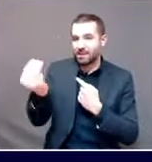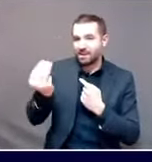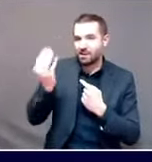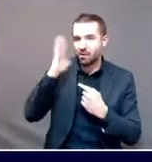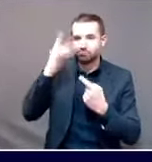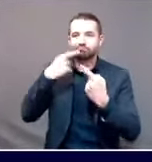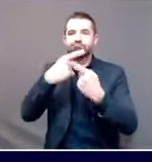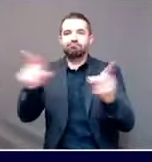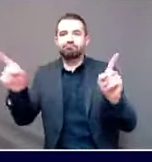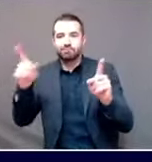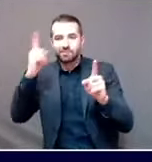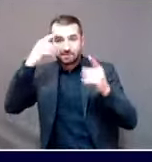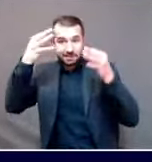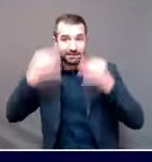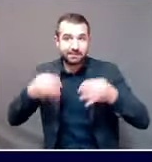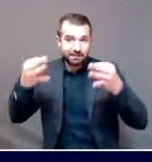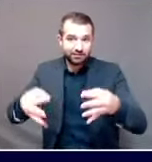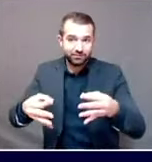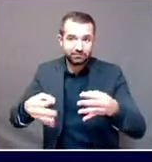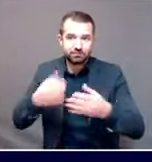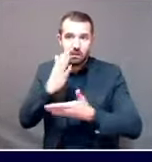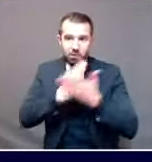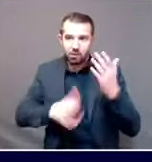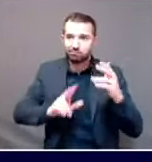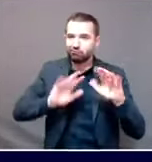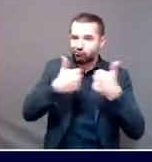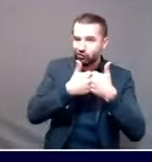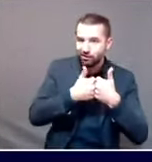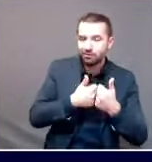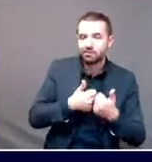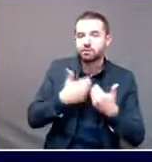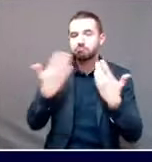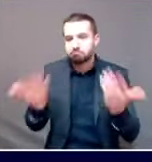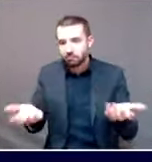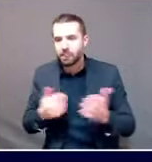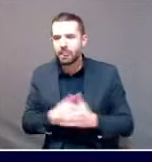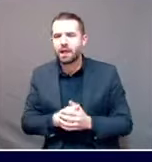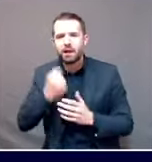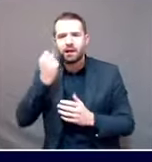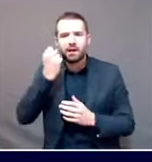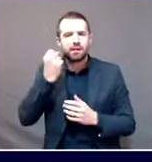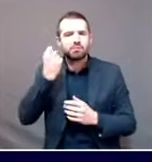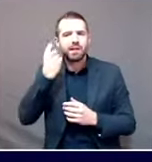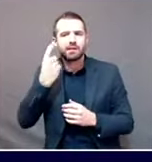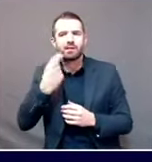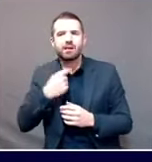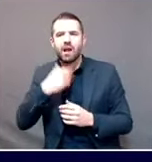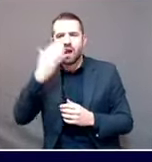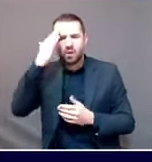I'm assuming that some of them involve what you were just talking about regarding winter sports. Is that a fair thing to say?